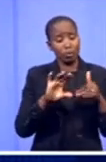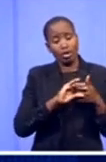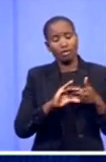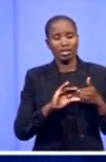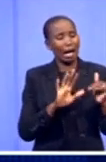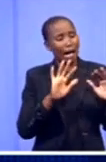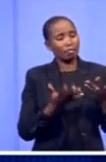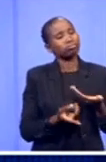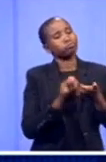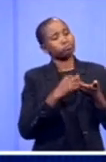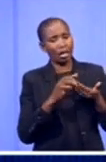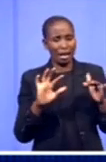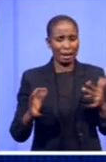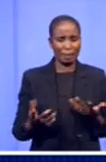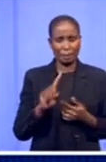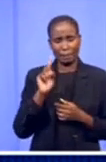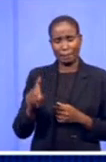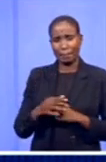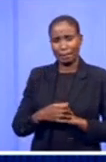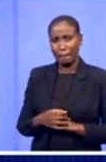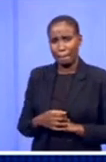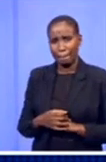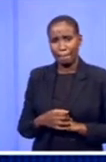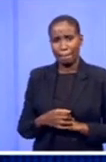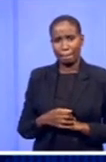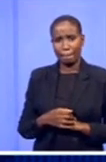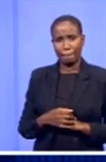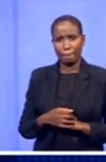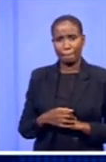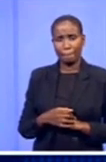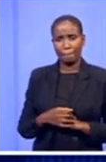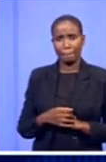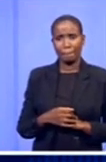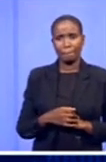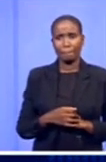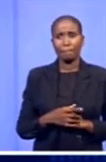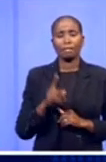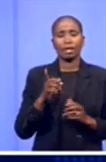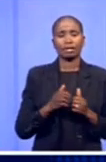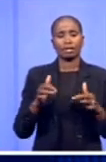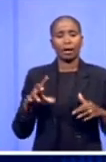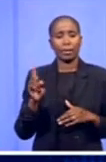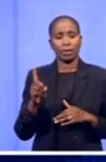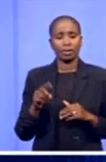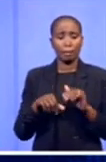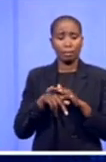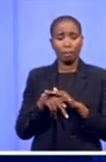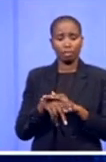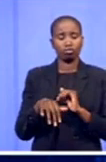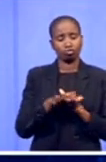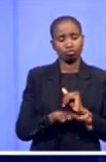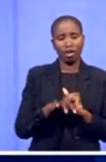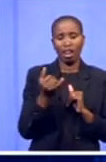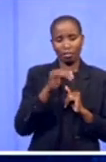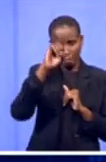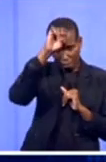So, you know, it's a whole range. So starting from the primary industries like mining, agriculture, we're going to have panels